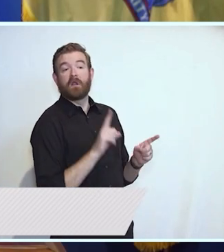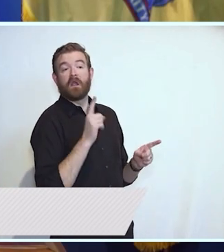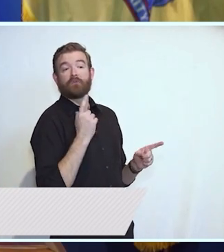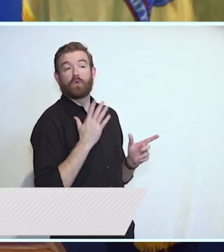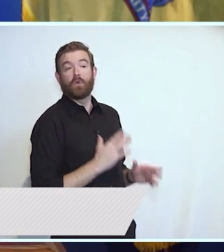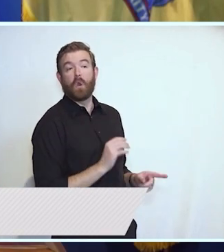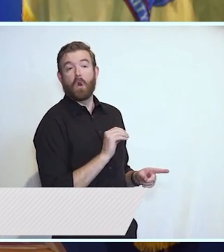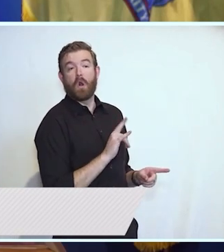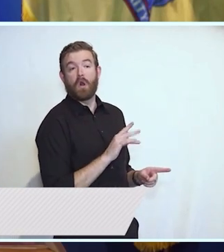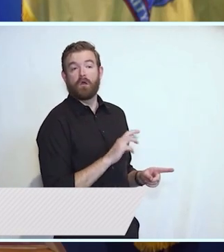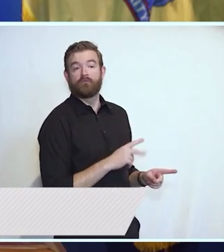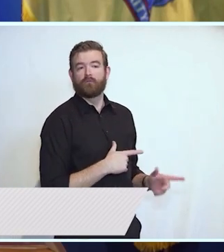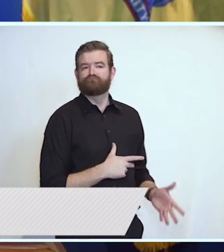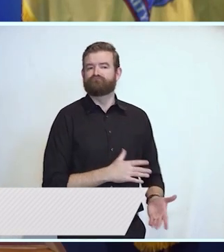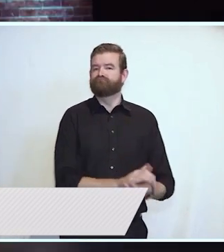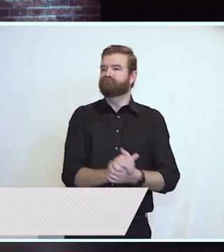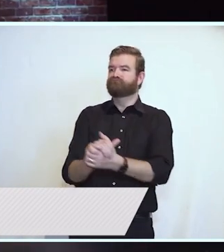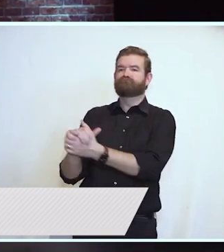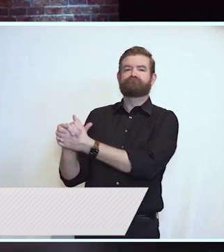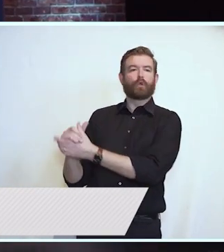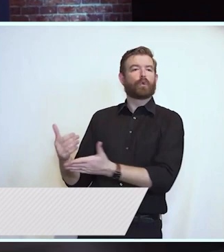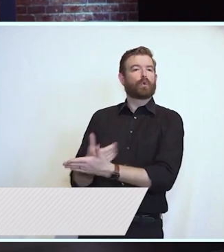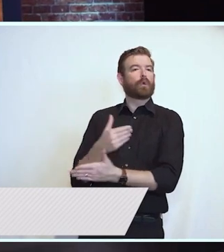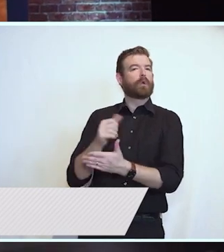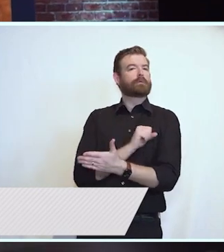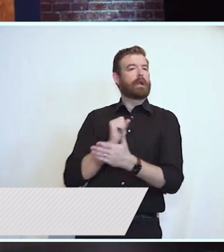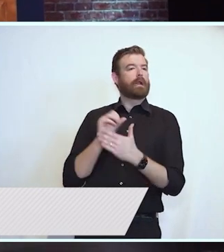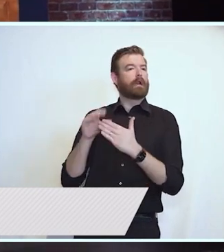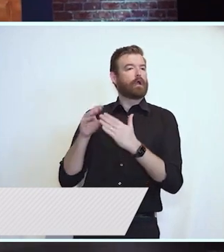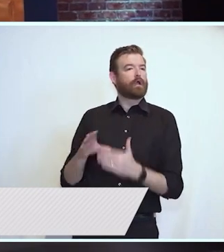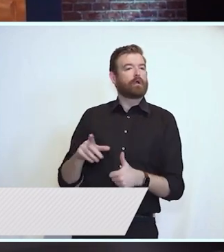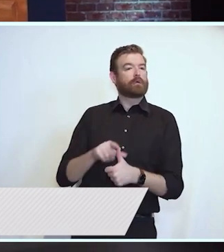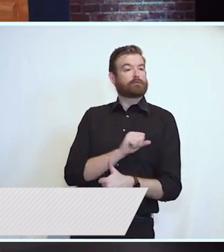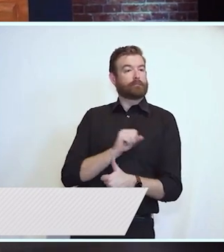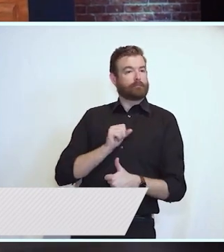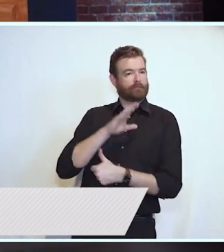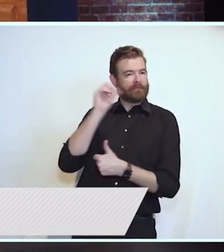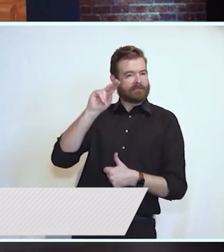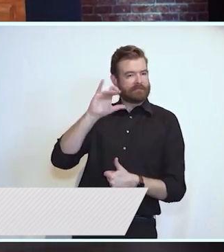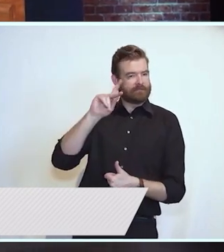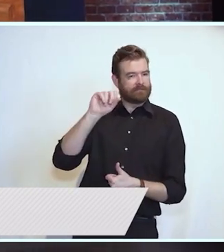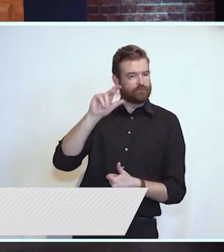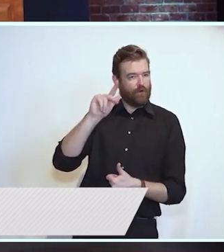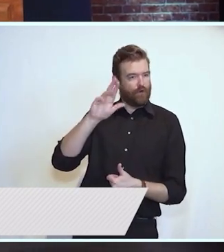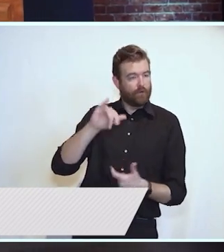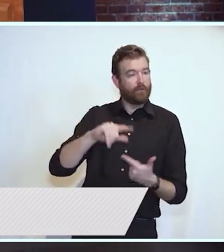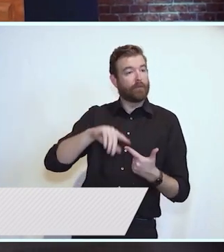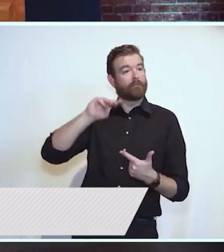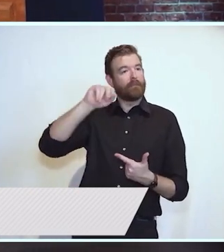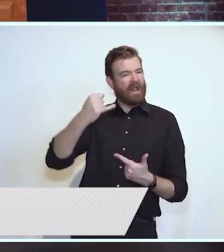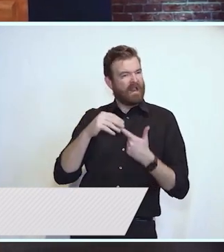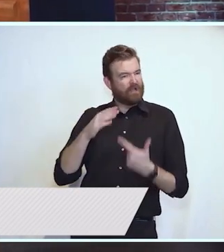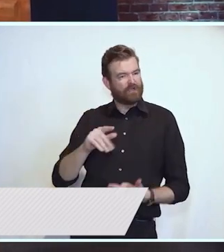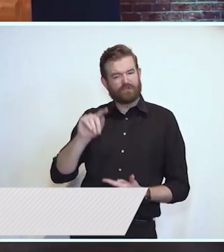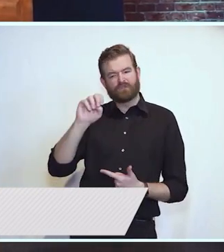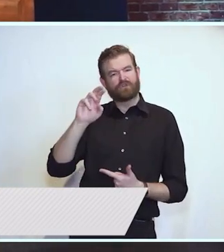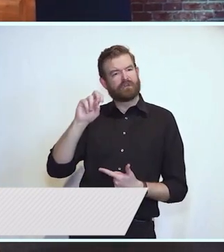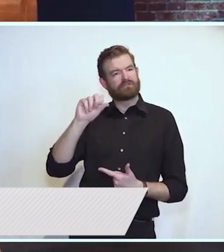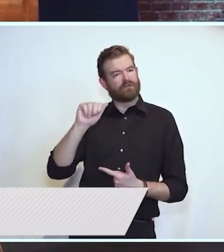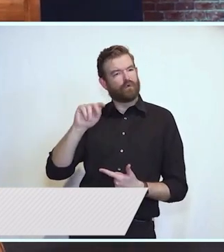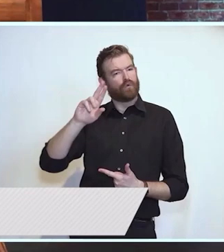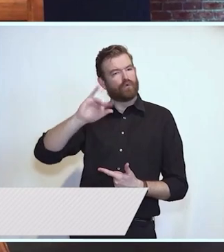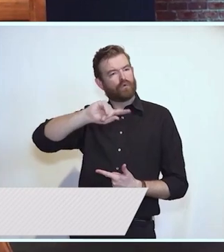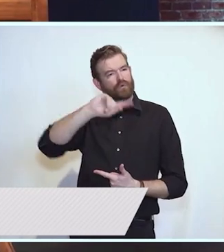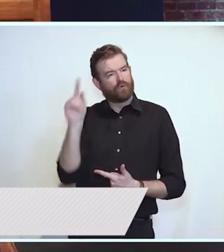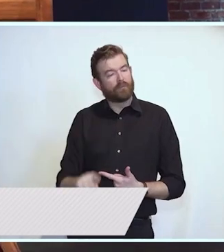and Majority Leader Senator Teresa Ruiz, as well as the returning Assembly leadership of Speaker Craig Coughlin and Majority